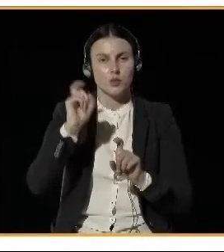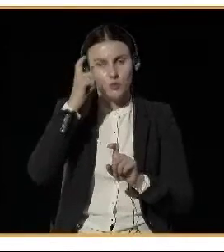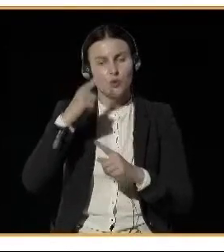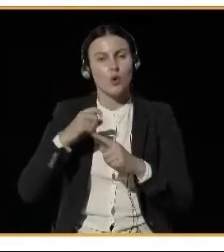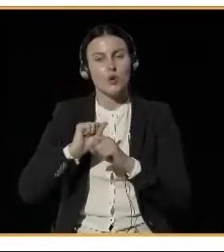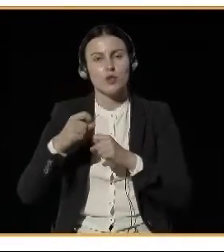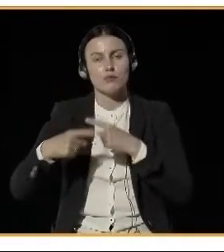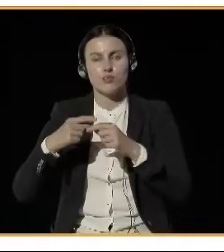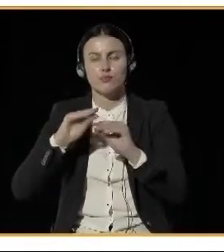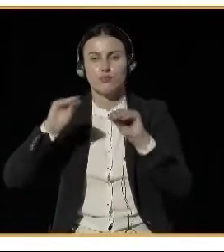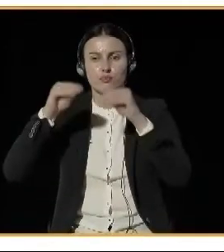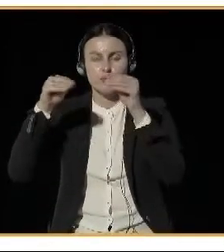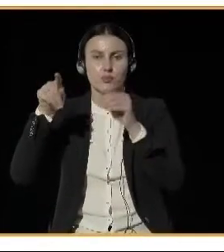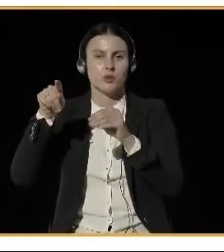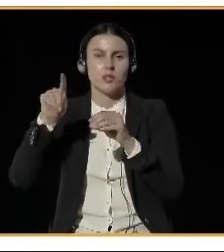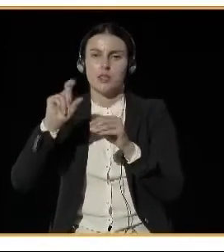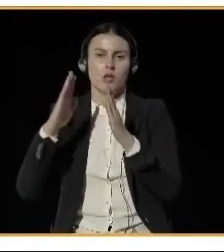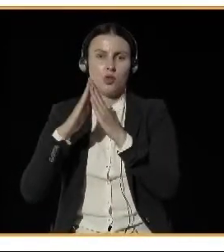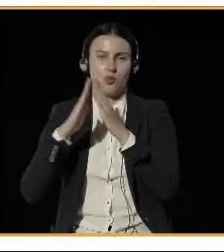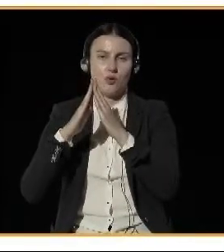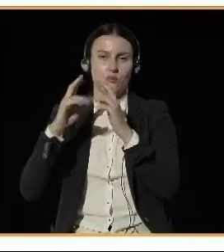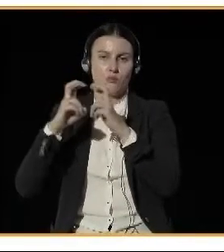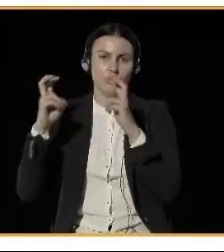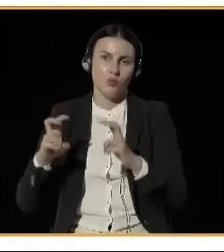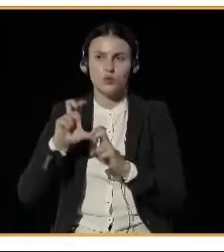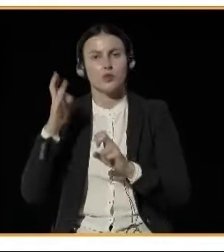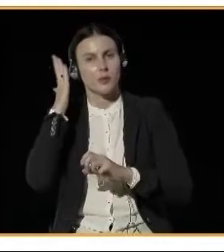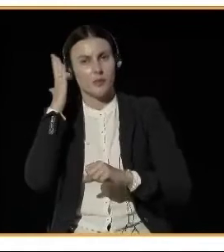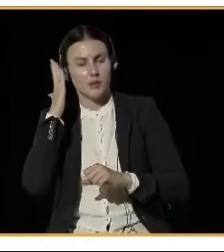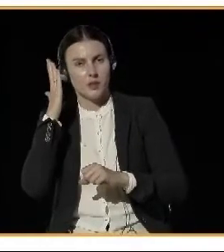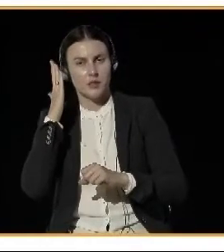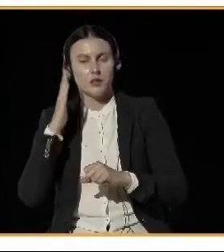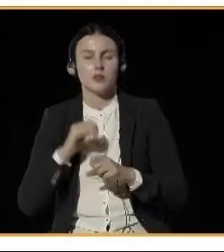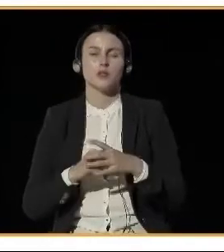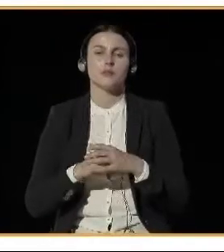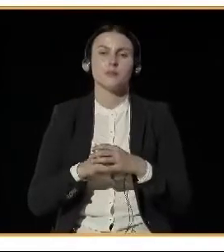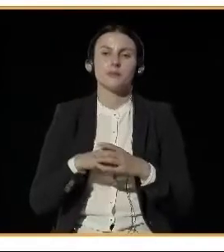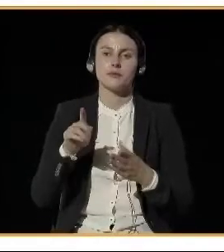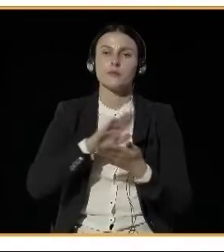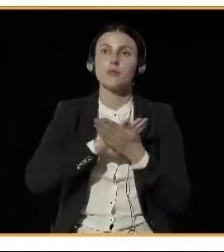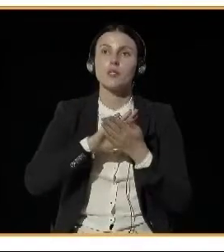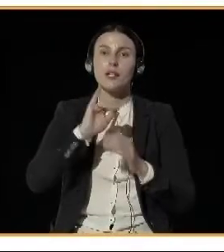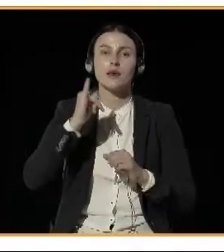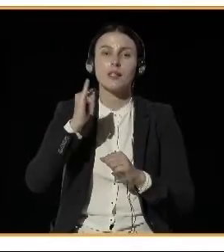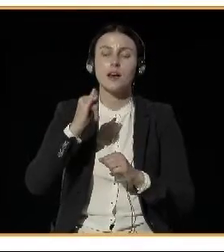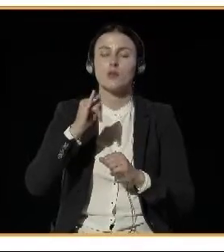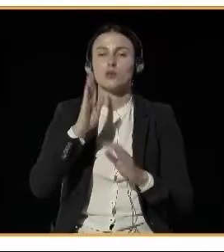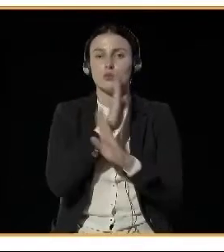But the air quality is not only environmental problem. We